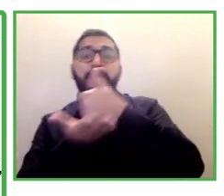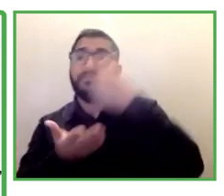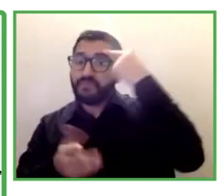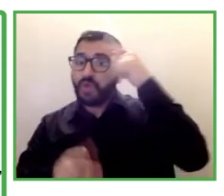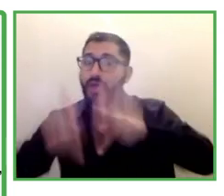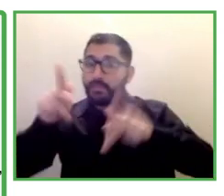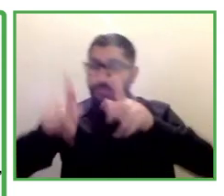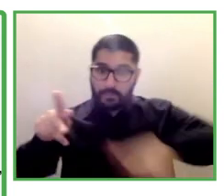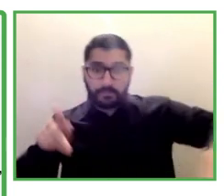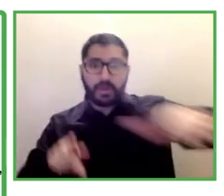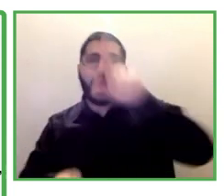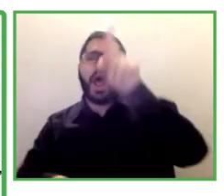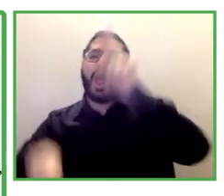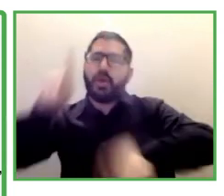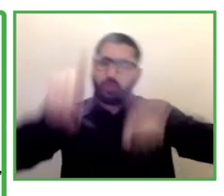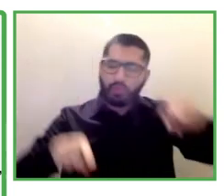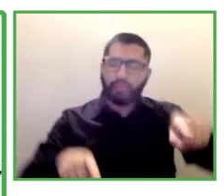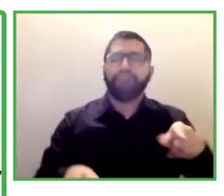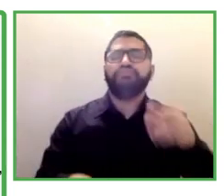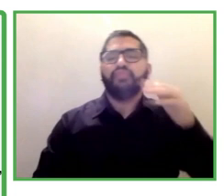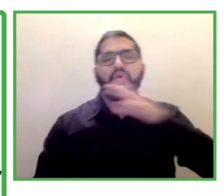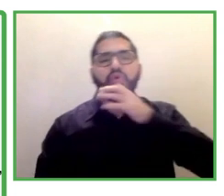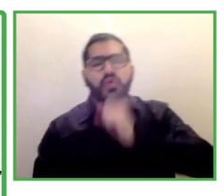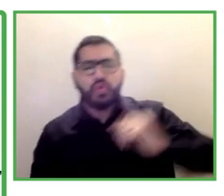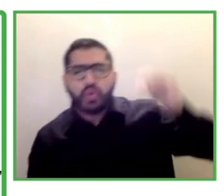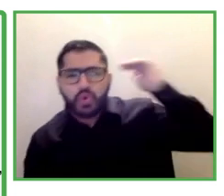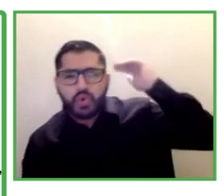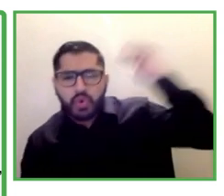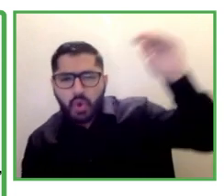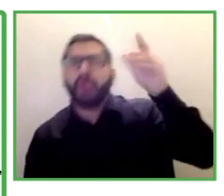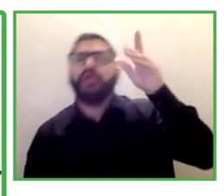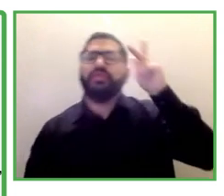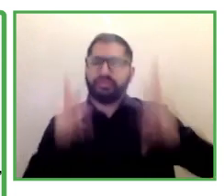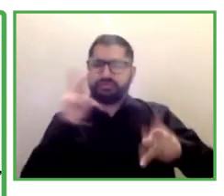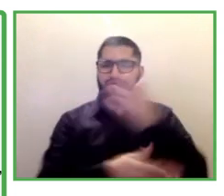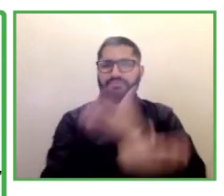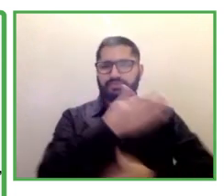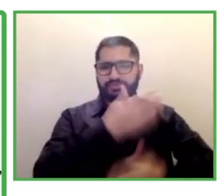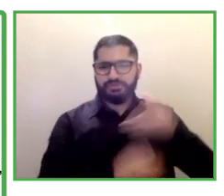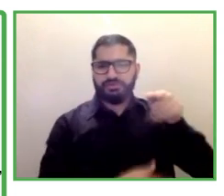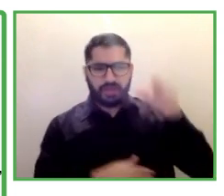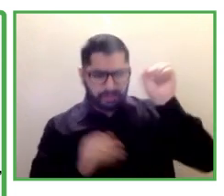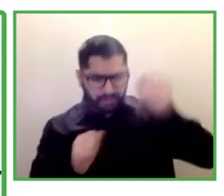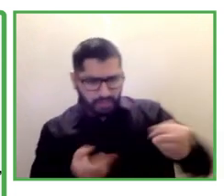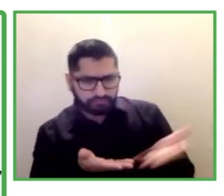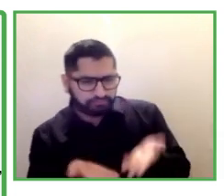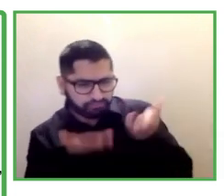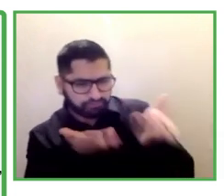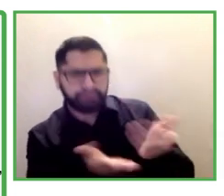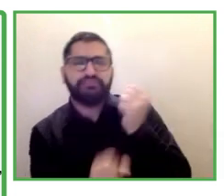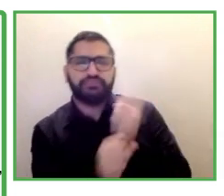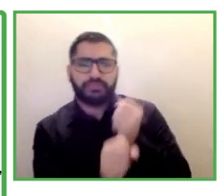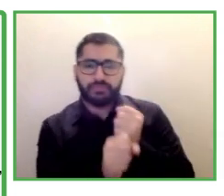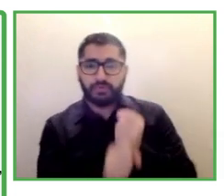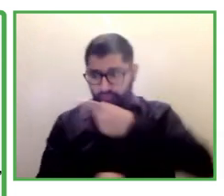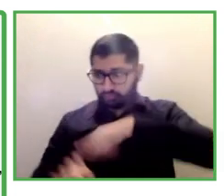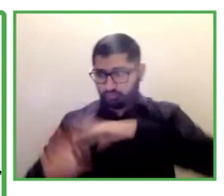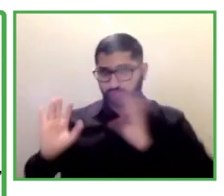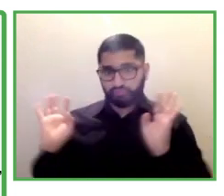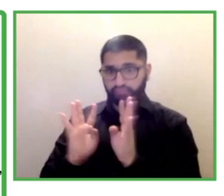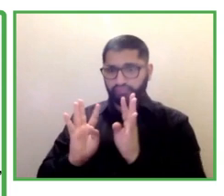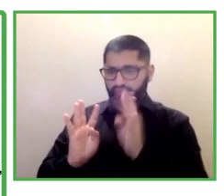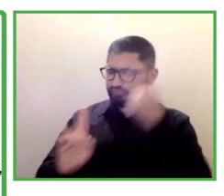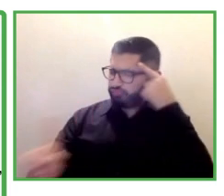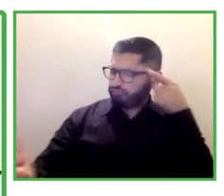area. So our goal was not only to find an internship or perhaps a co-op term,